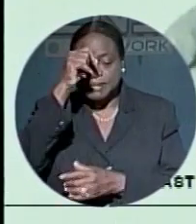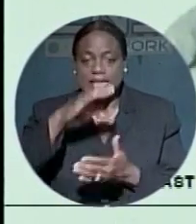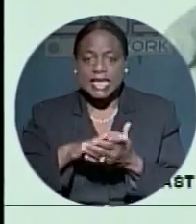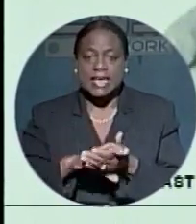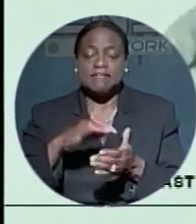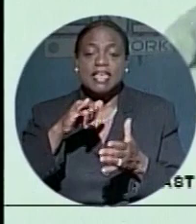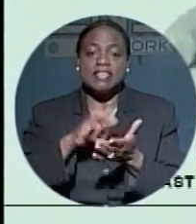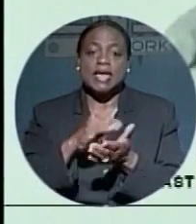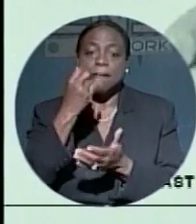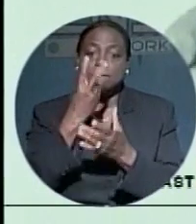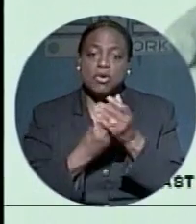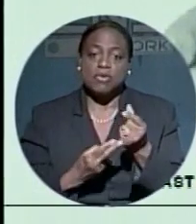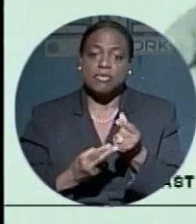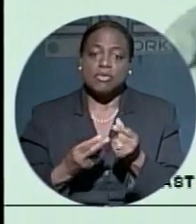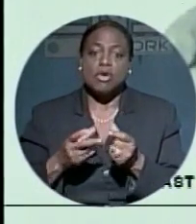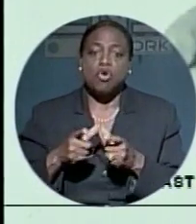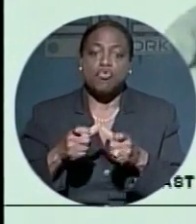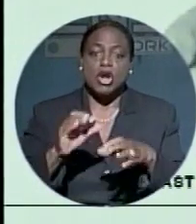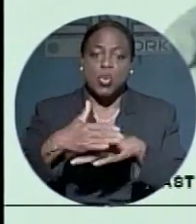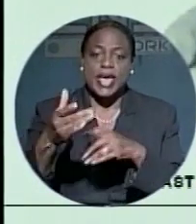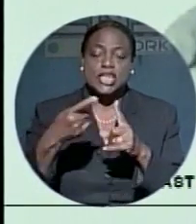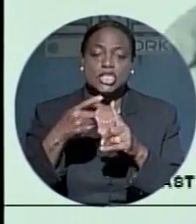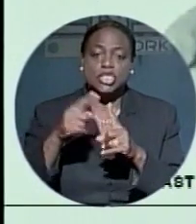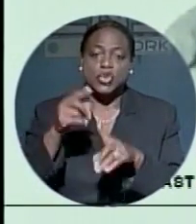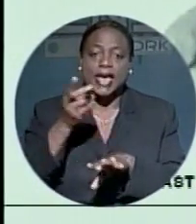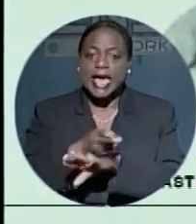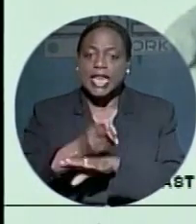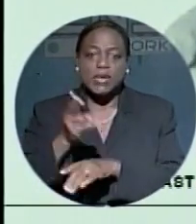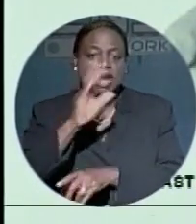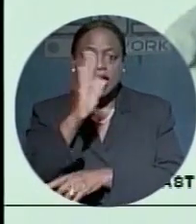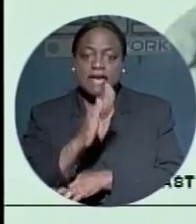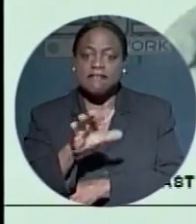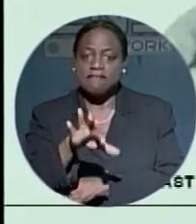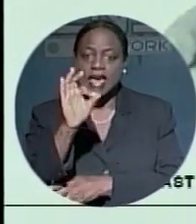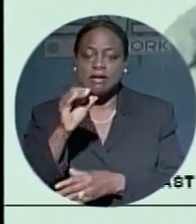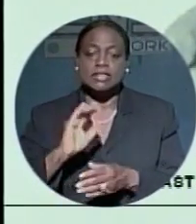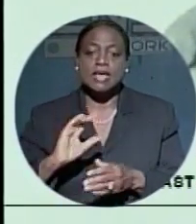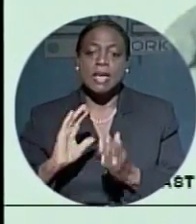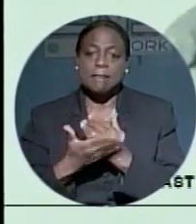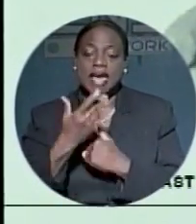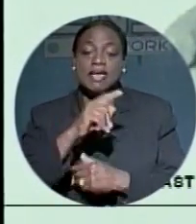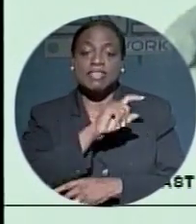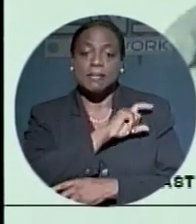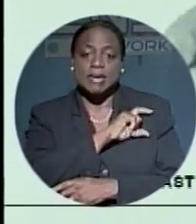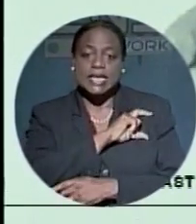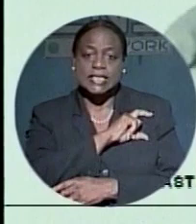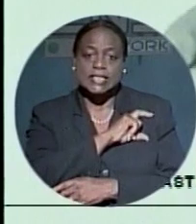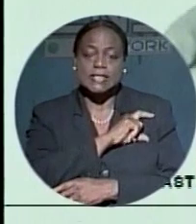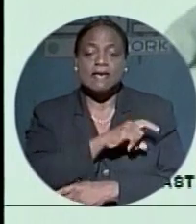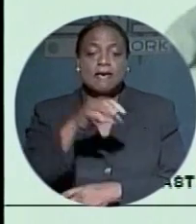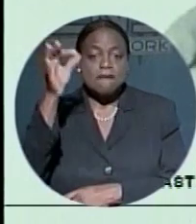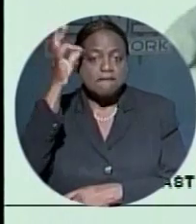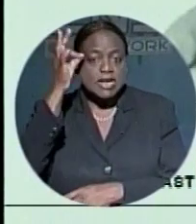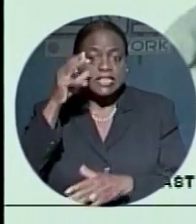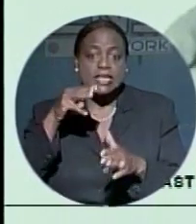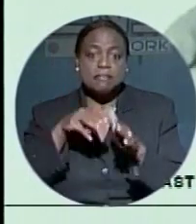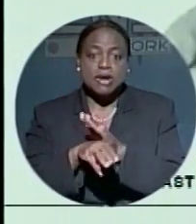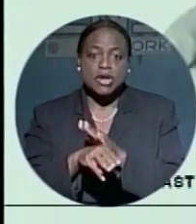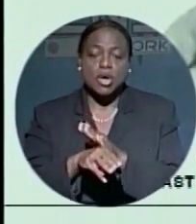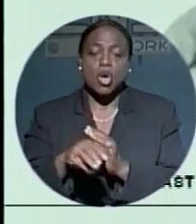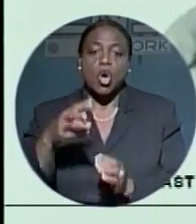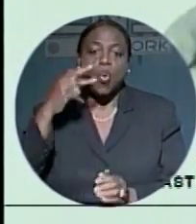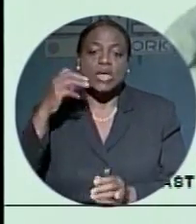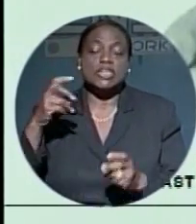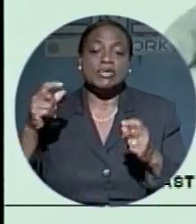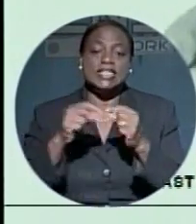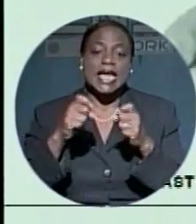suspects fled to Haiti and were never tracked by detectives. Now we can also report Ferguson's murder was as a result of a retaliation killing